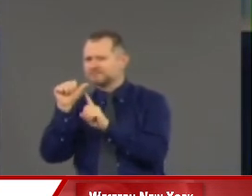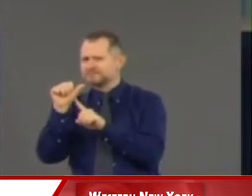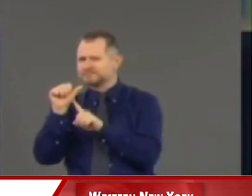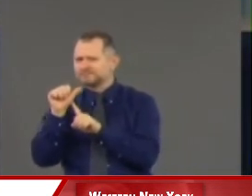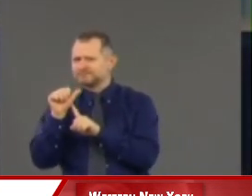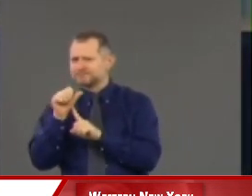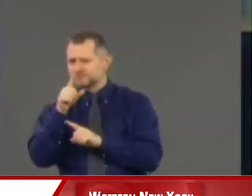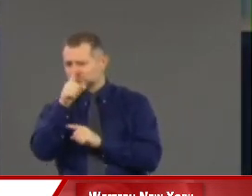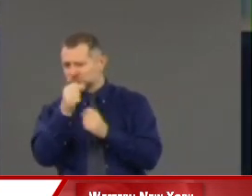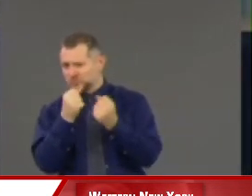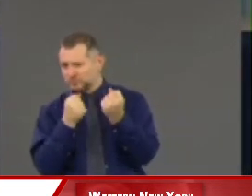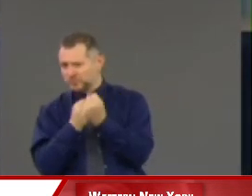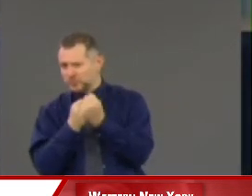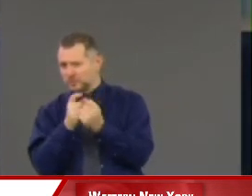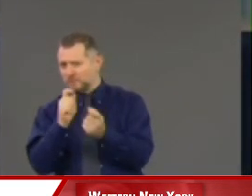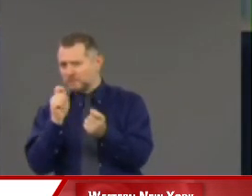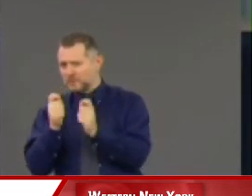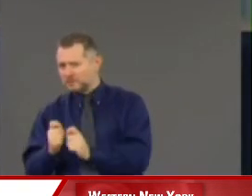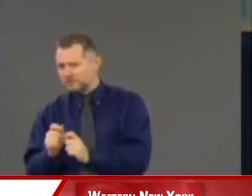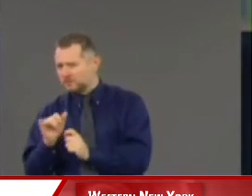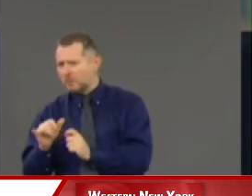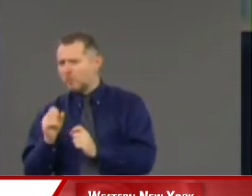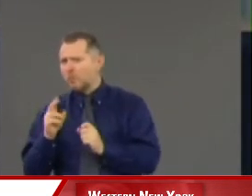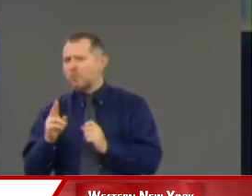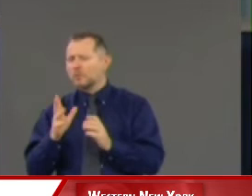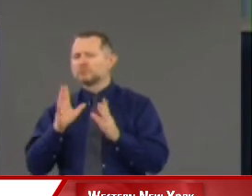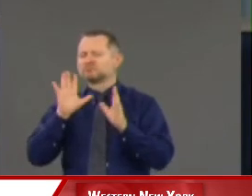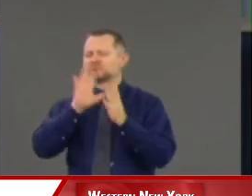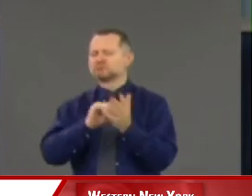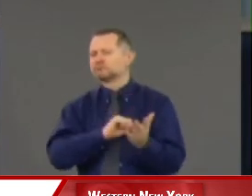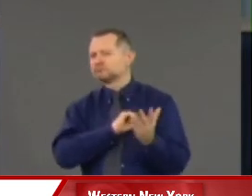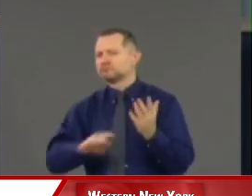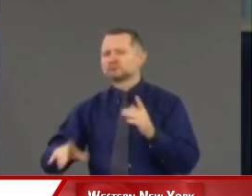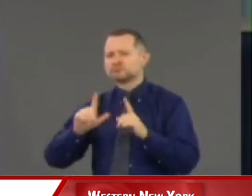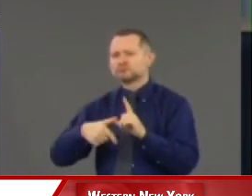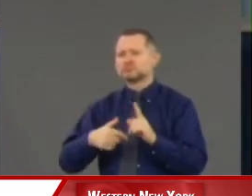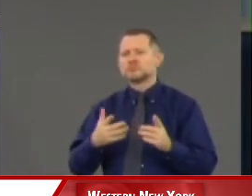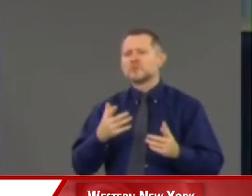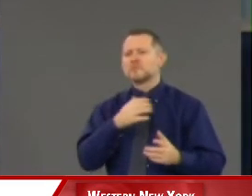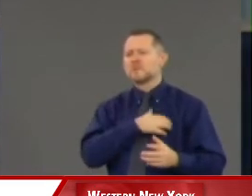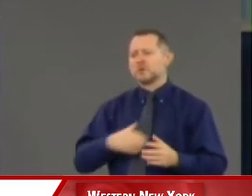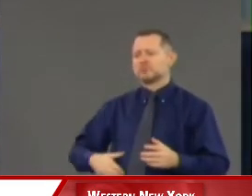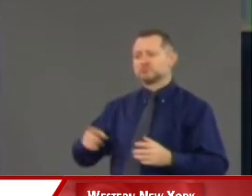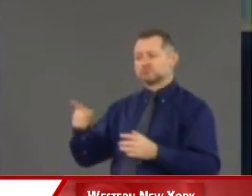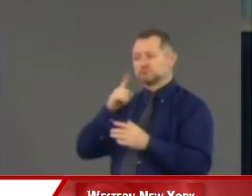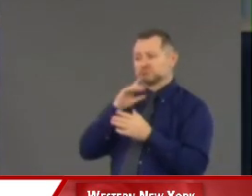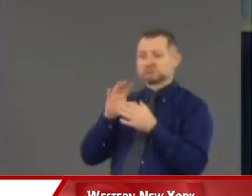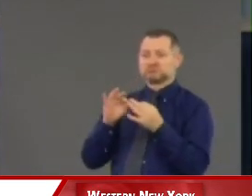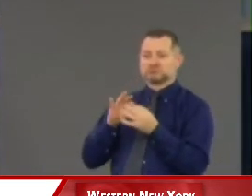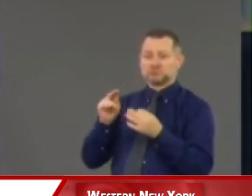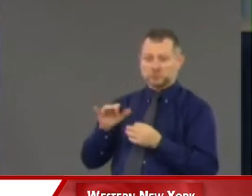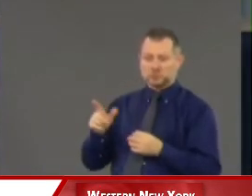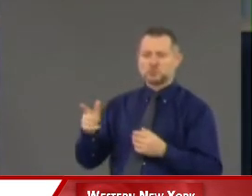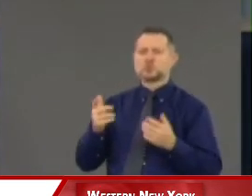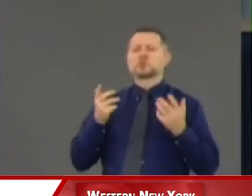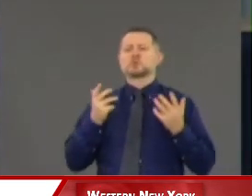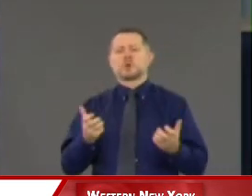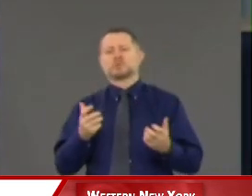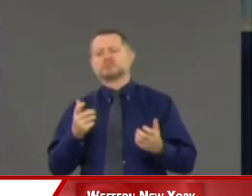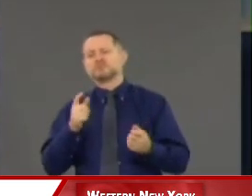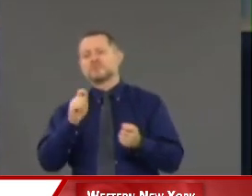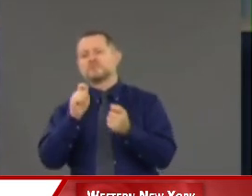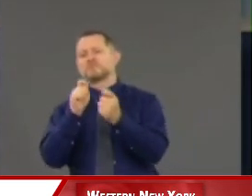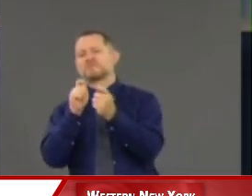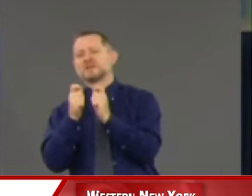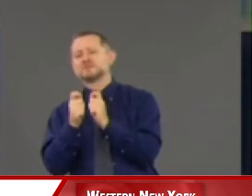amending it, repealing it altogether. The mayor said they want to, mayor and the NYPD said they want to amend it, but sort of